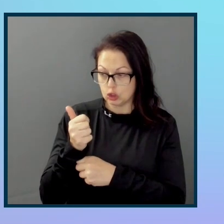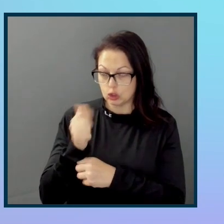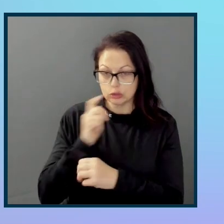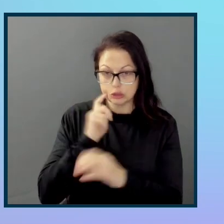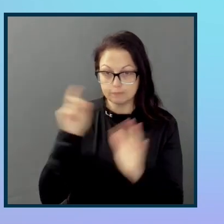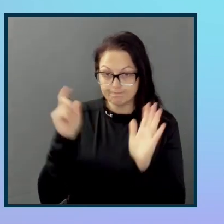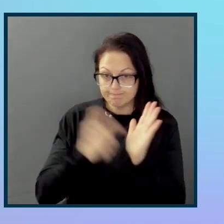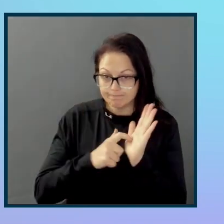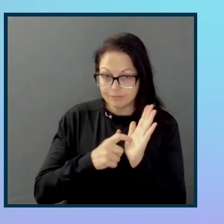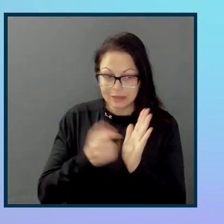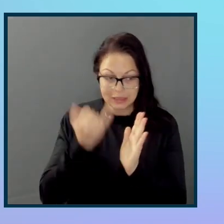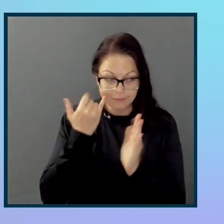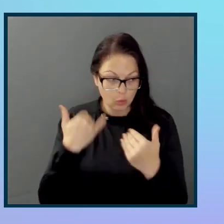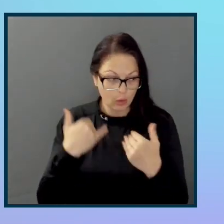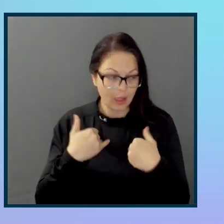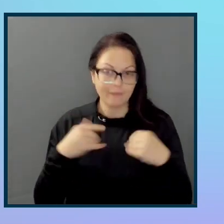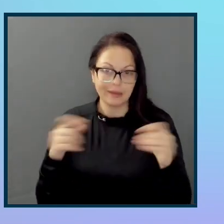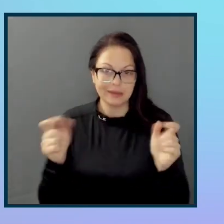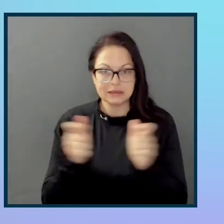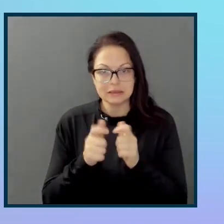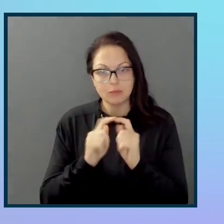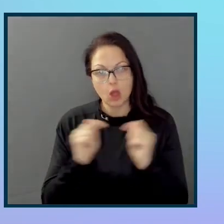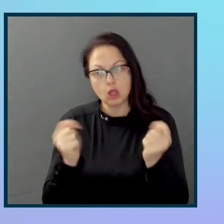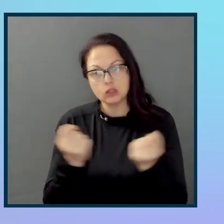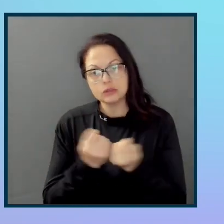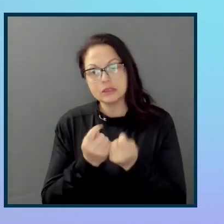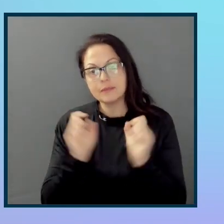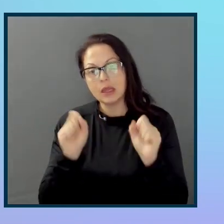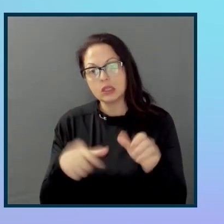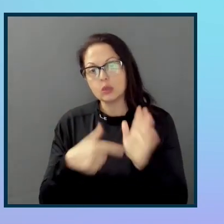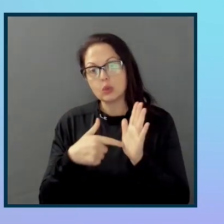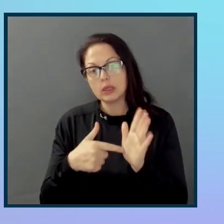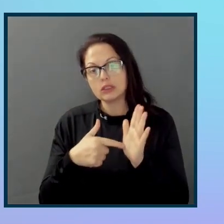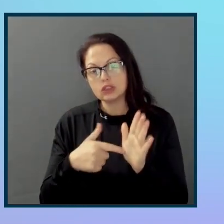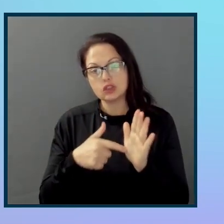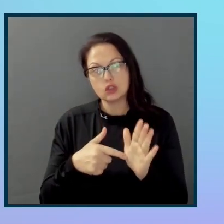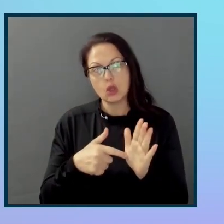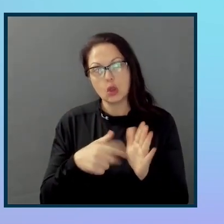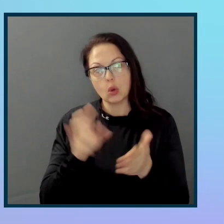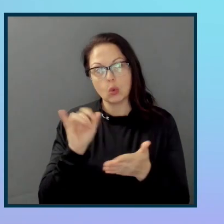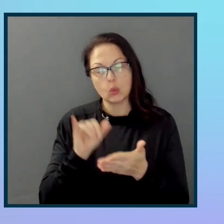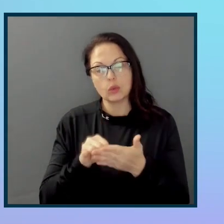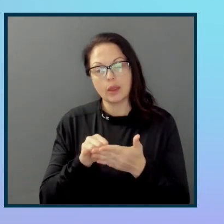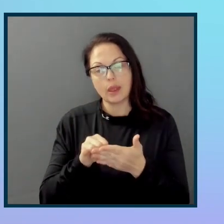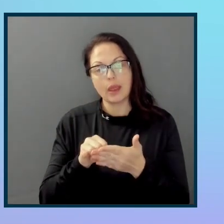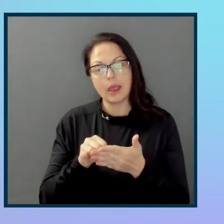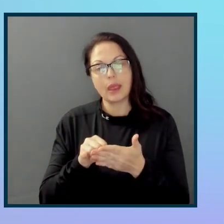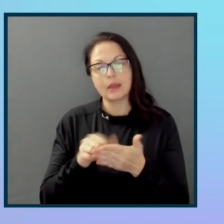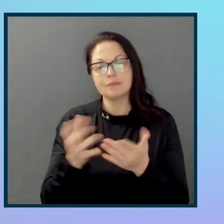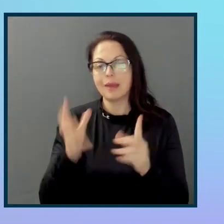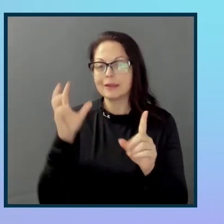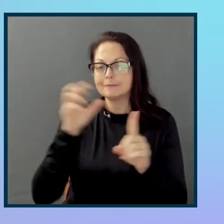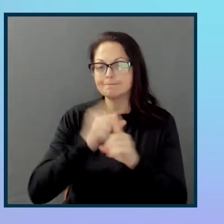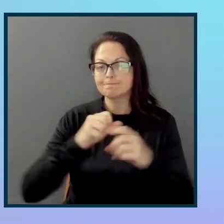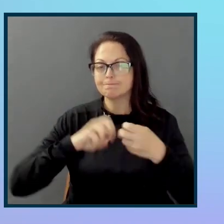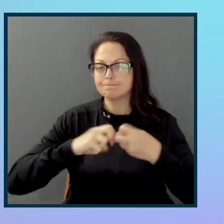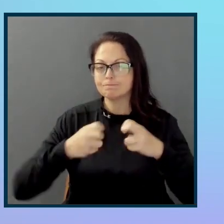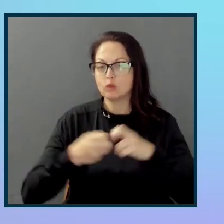You know, if you've got a small team and you can show that by catching these problems early,